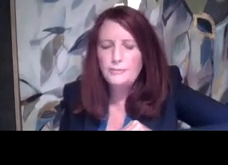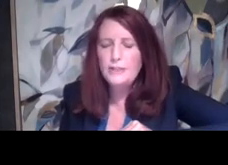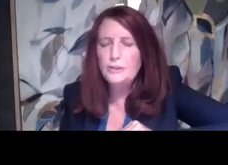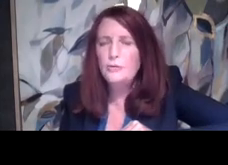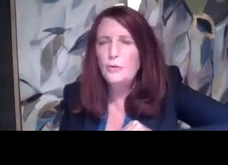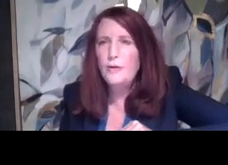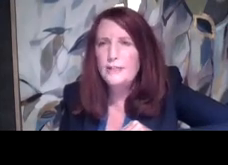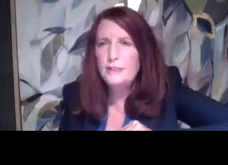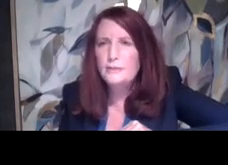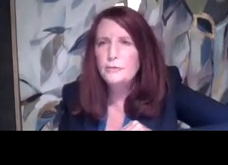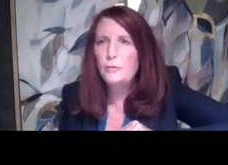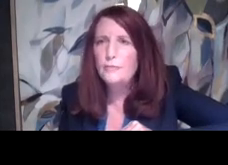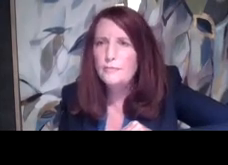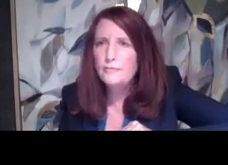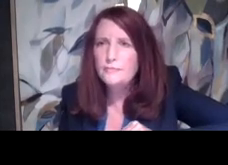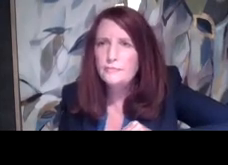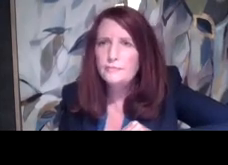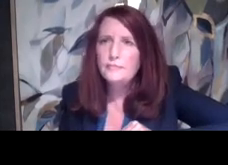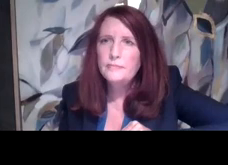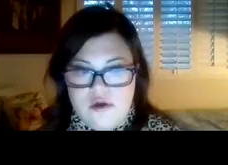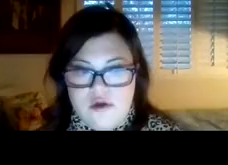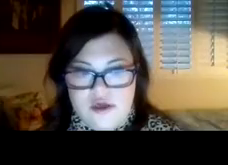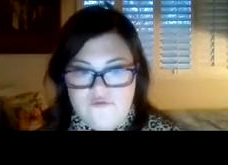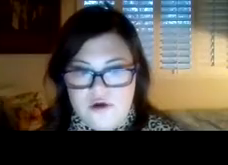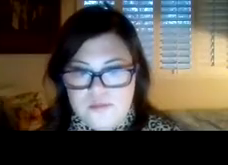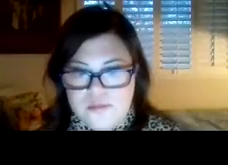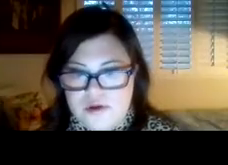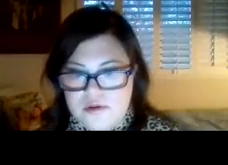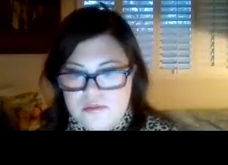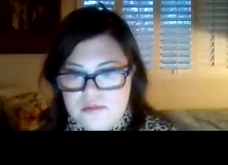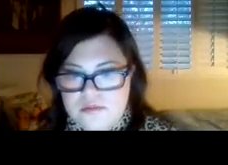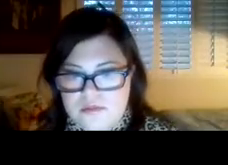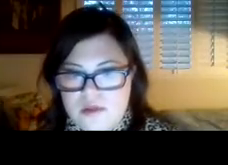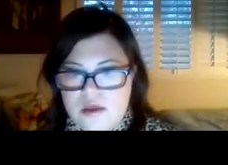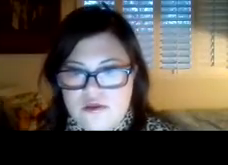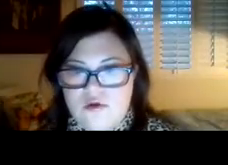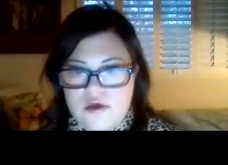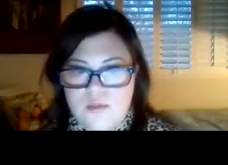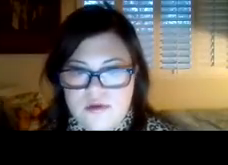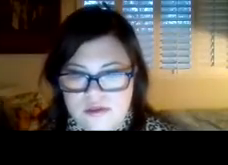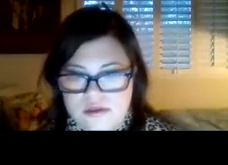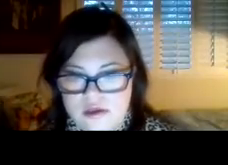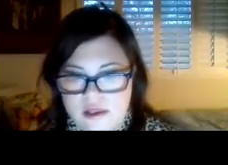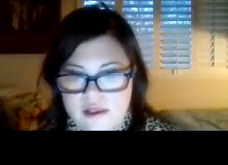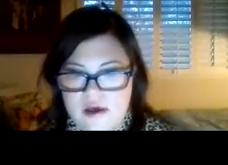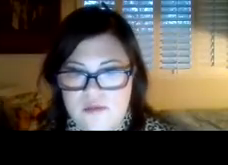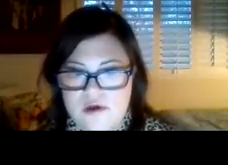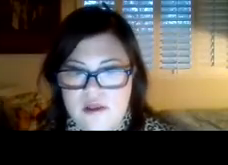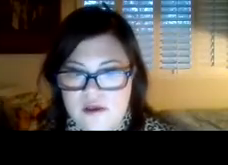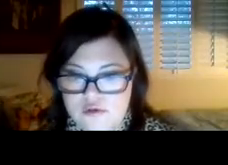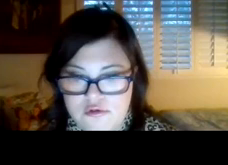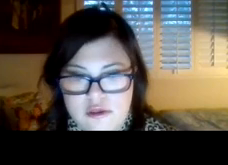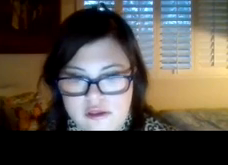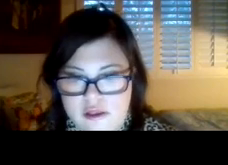face discrimination or harassment at school? Don't give up. Don't keep it inside